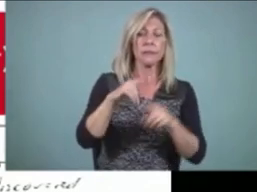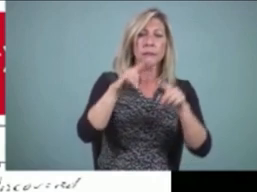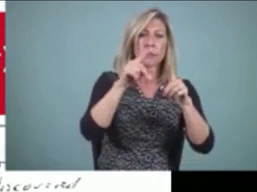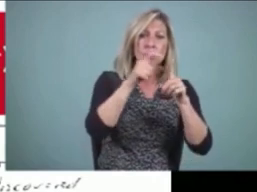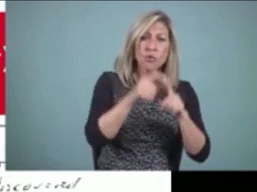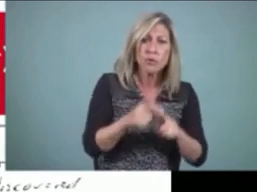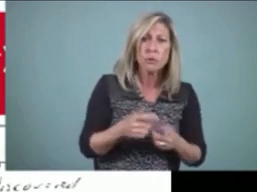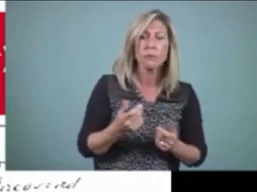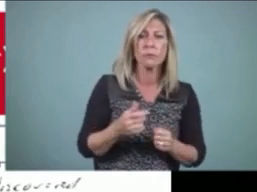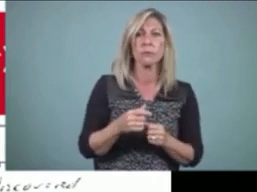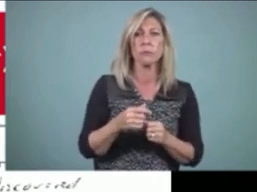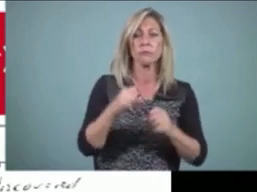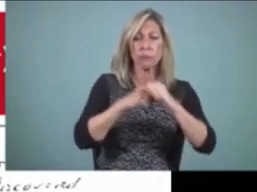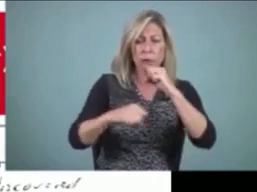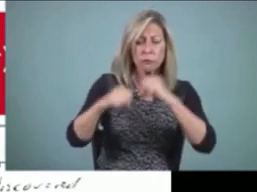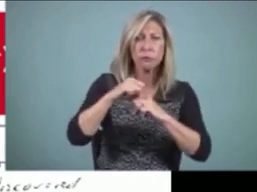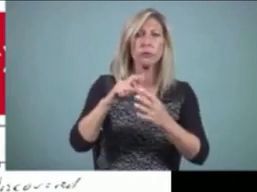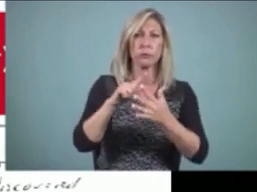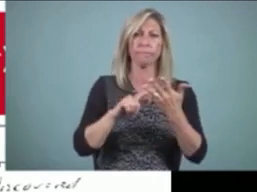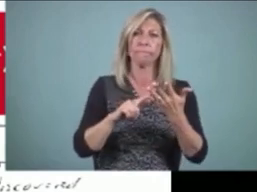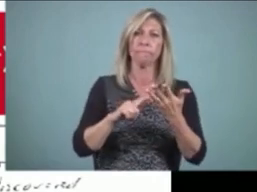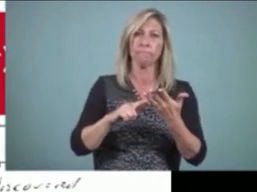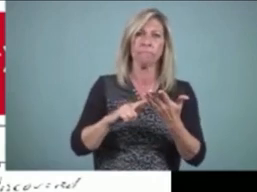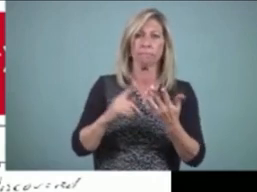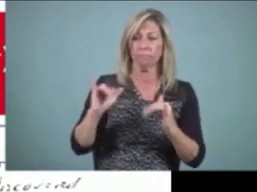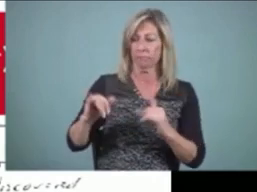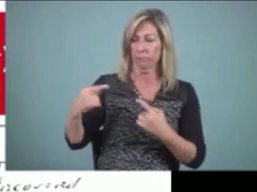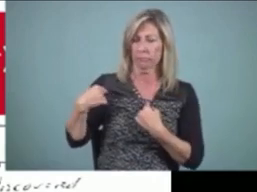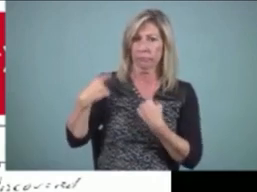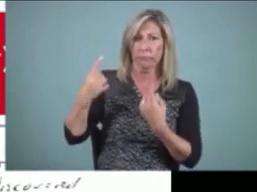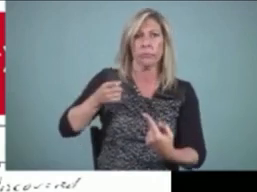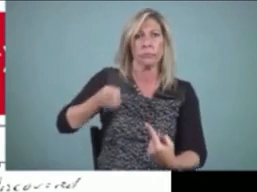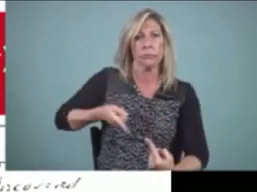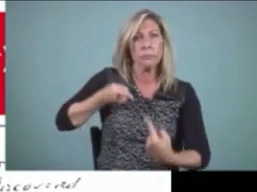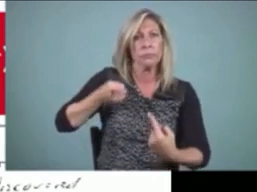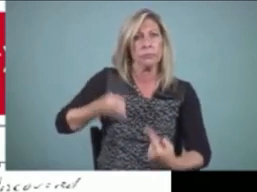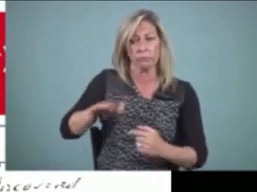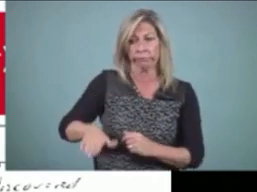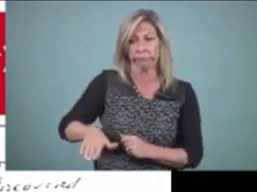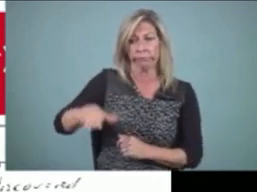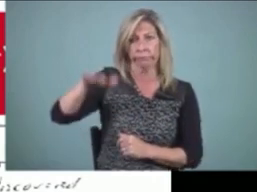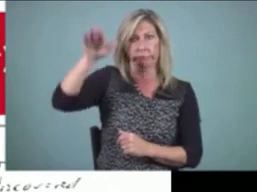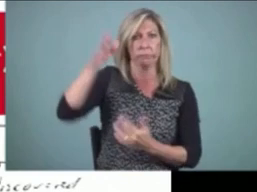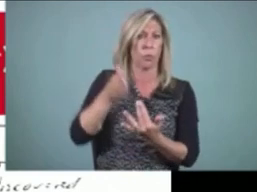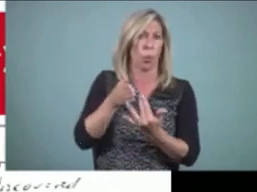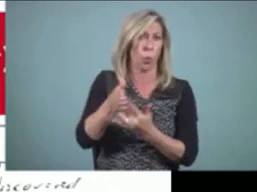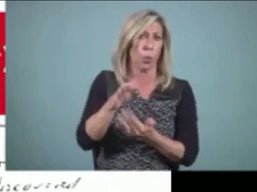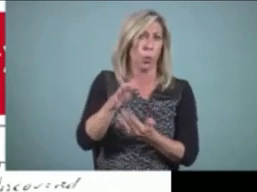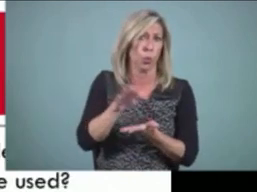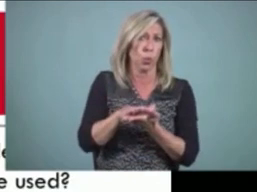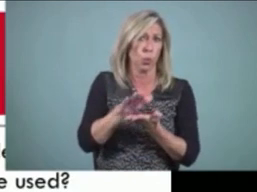college-level writer historically. This is kind of what the research indicates. Next slide.